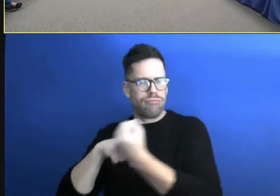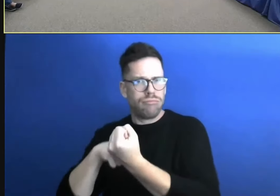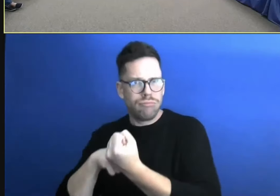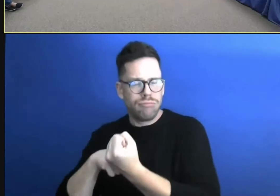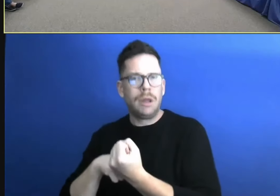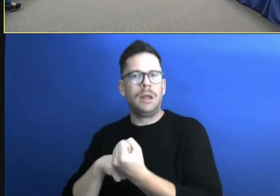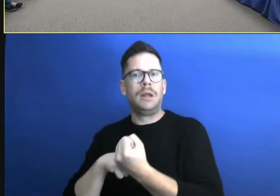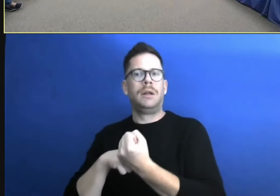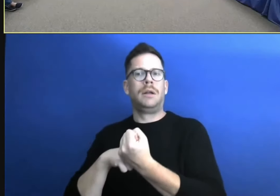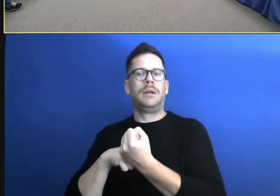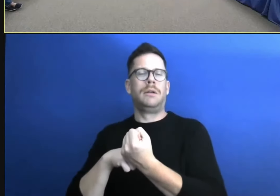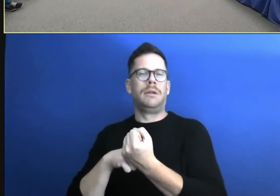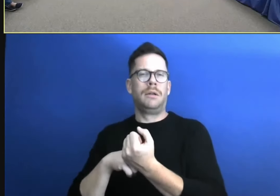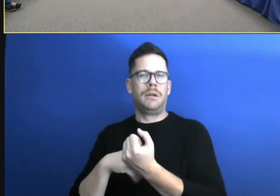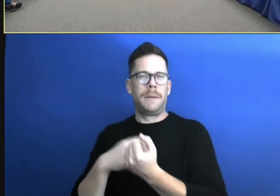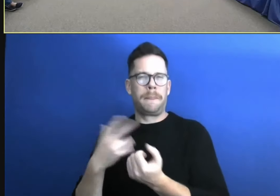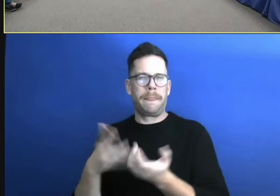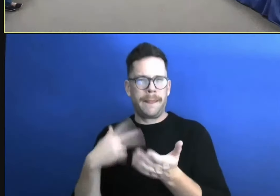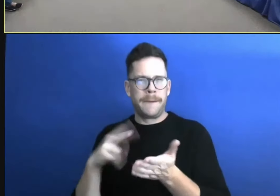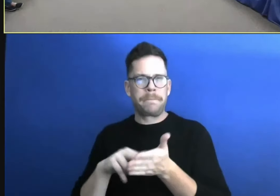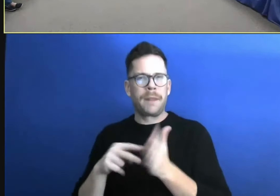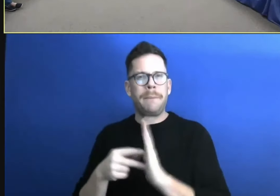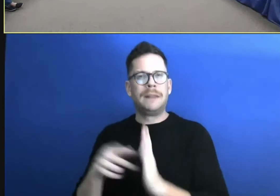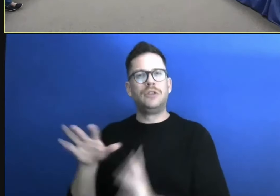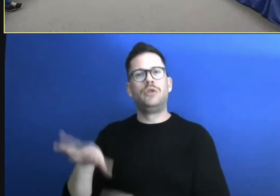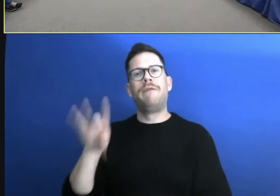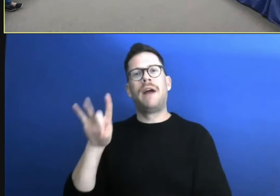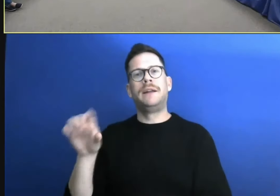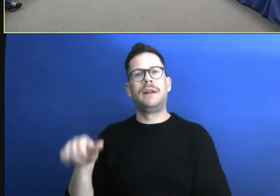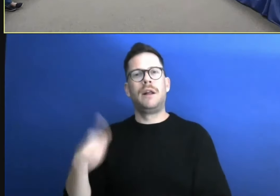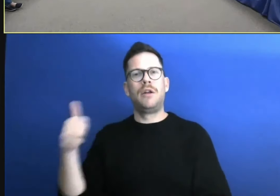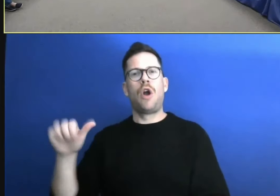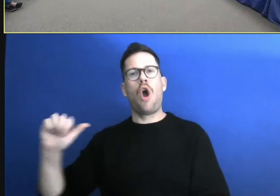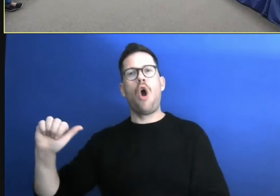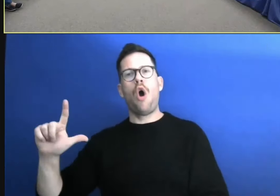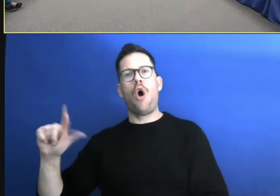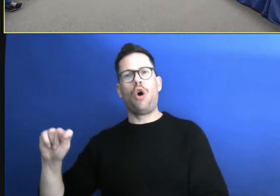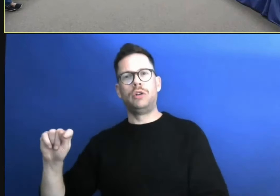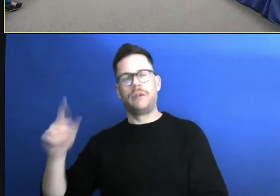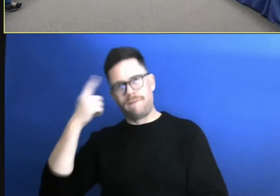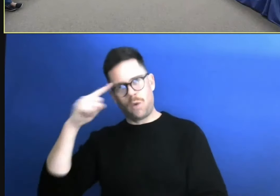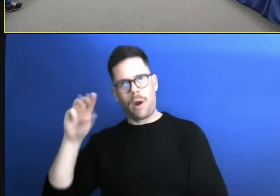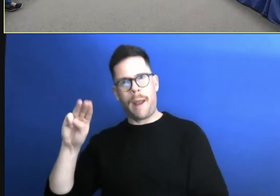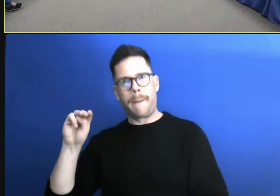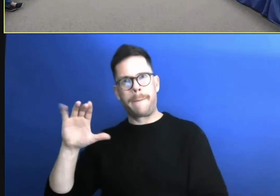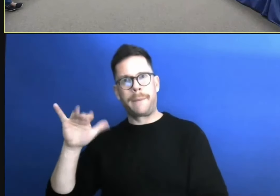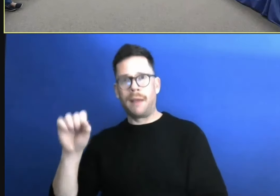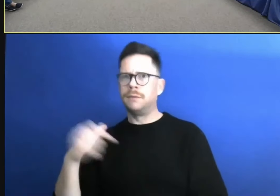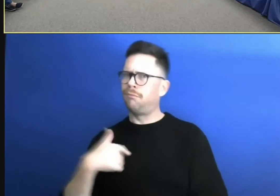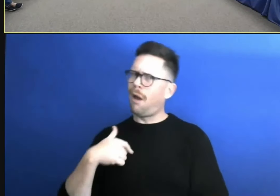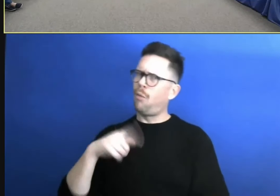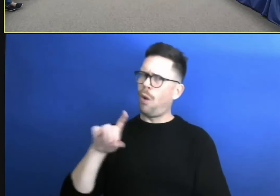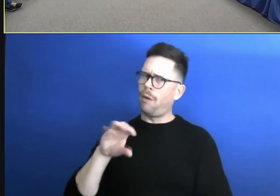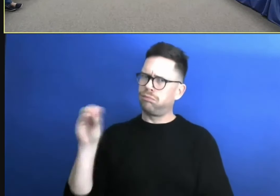to looking. So the resolution is finding an alternative to MCAS. I would absolutely support trying to find something other than